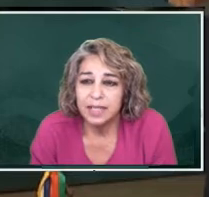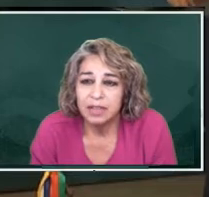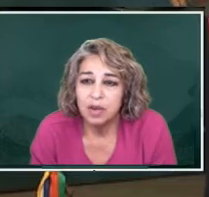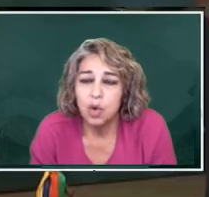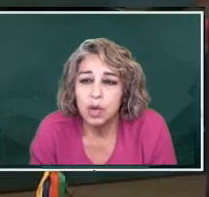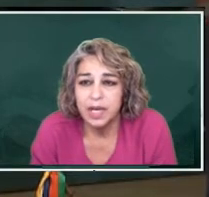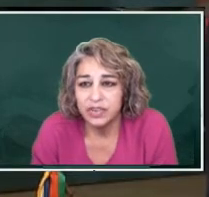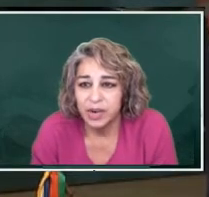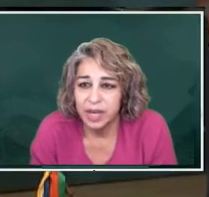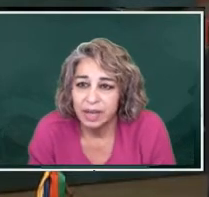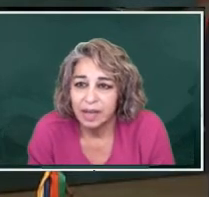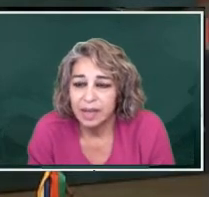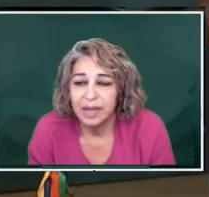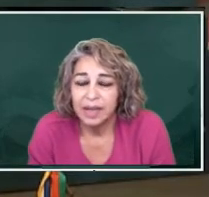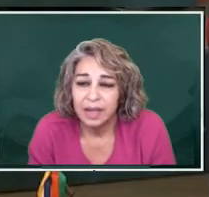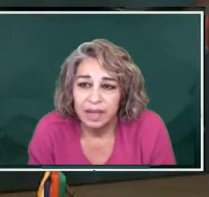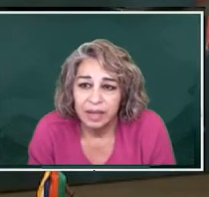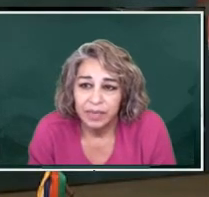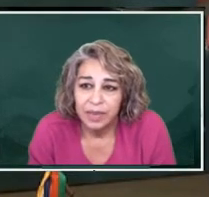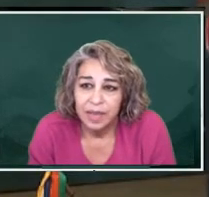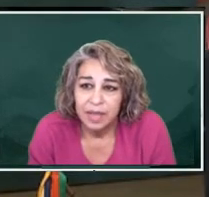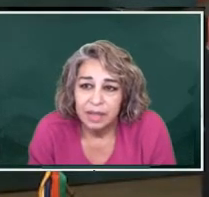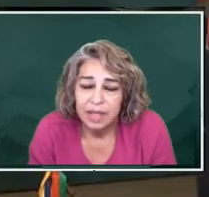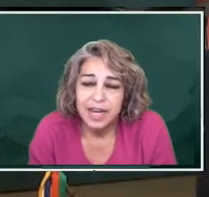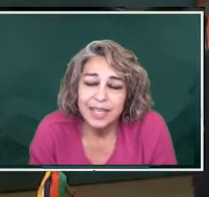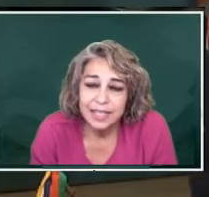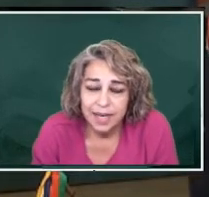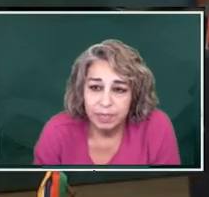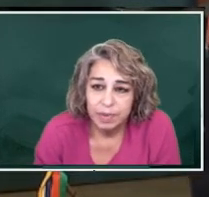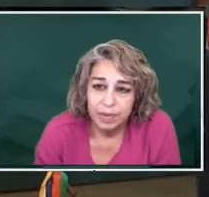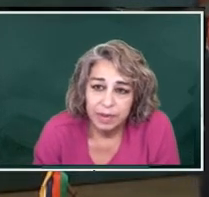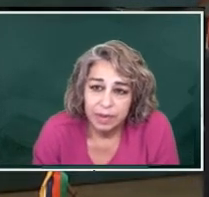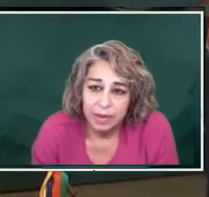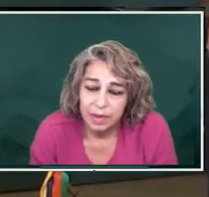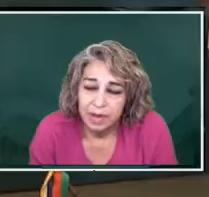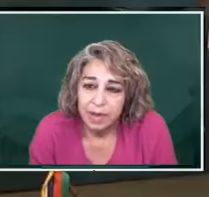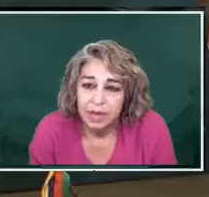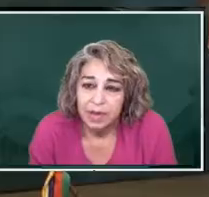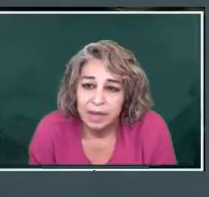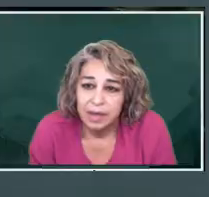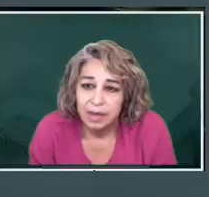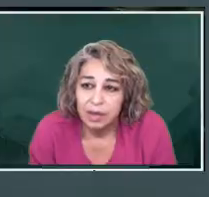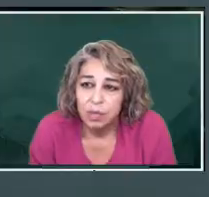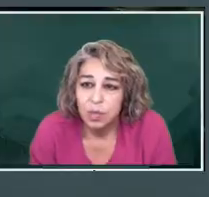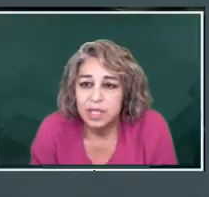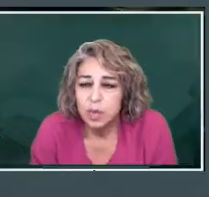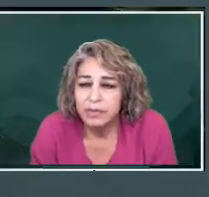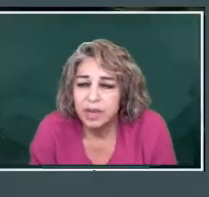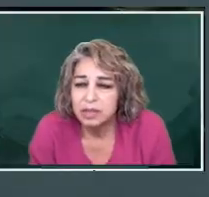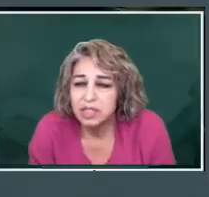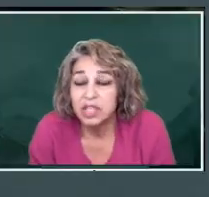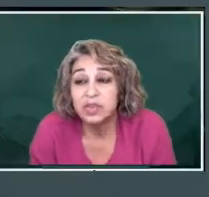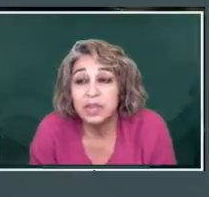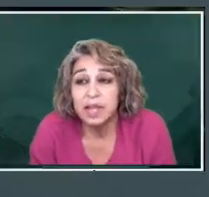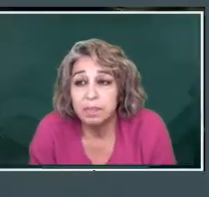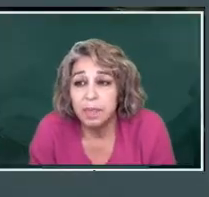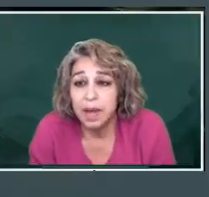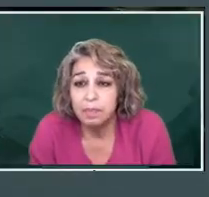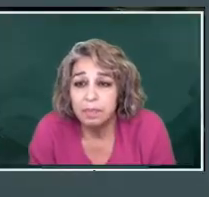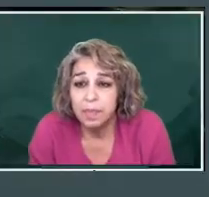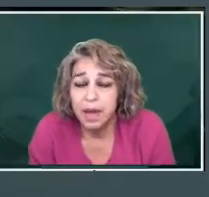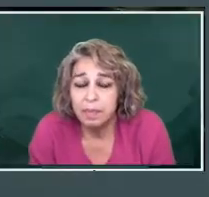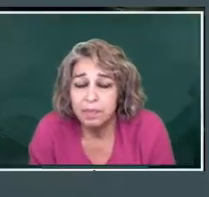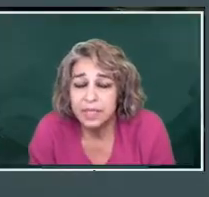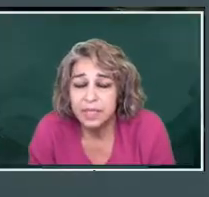connect the whole country. The next step, once we've constituted that,